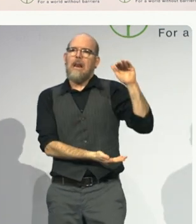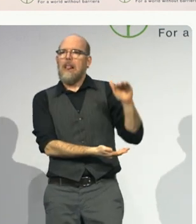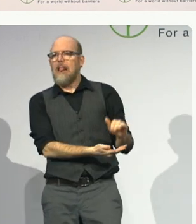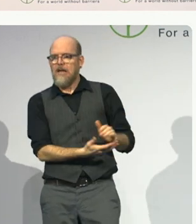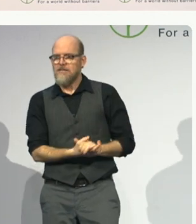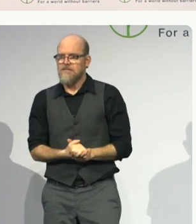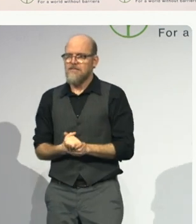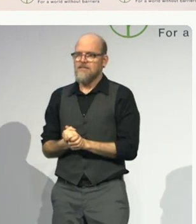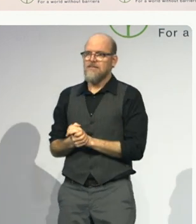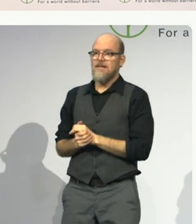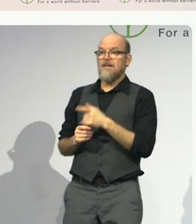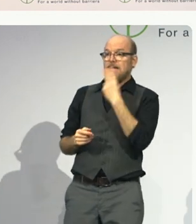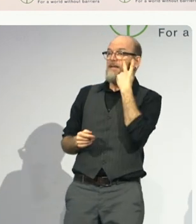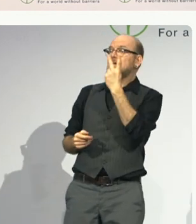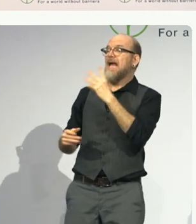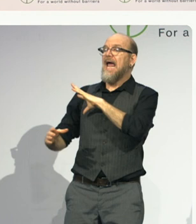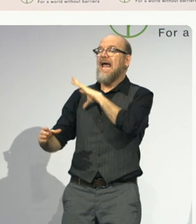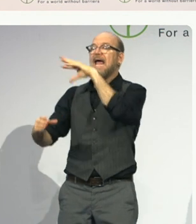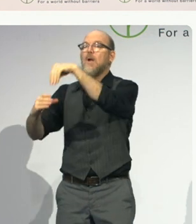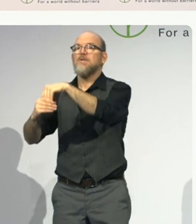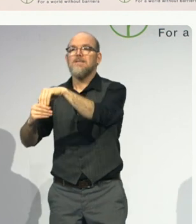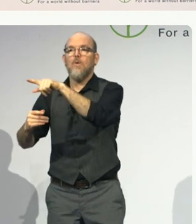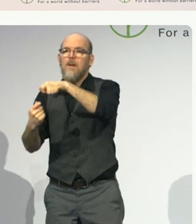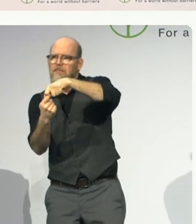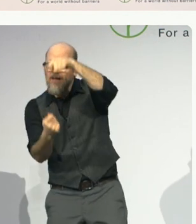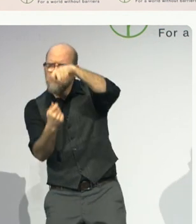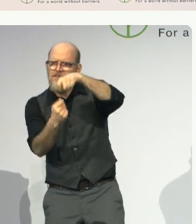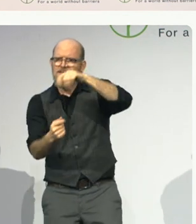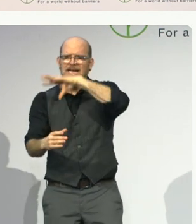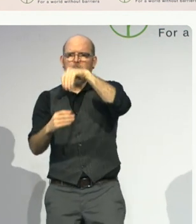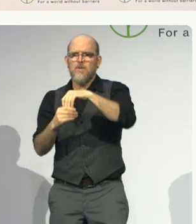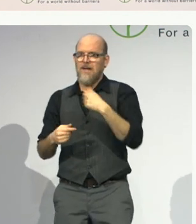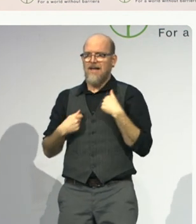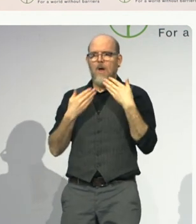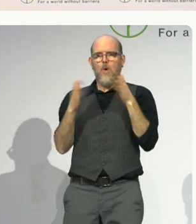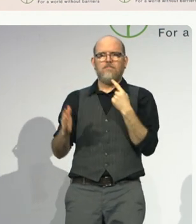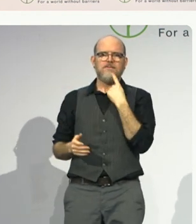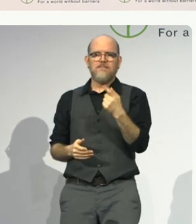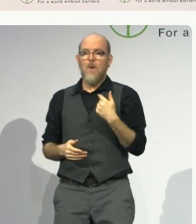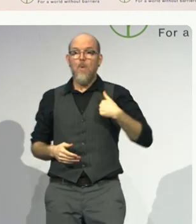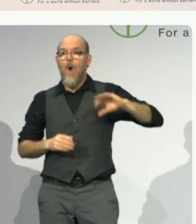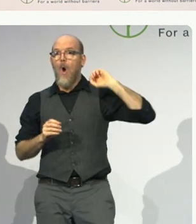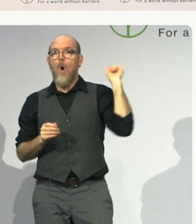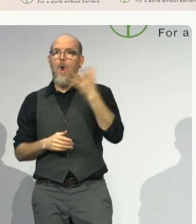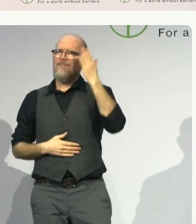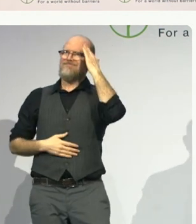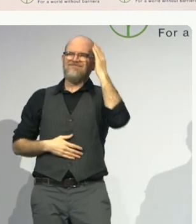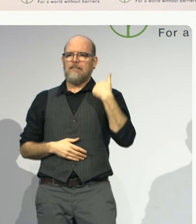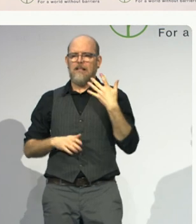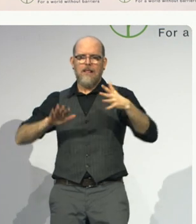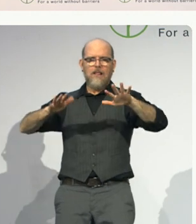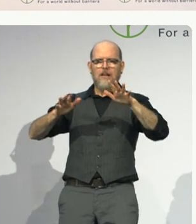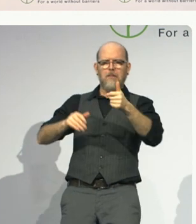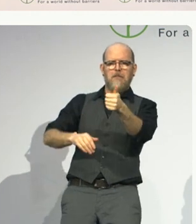And the first thing I have to say is we don't even know enough. We don't know enough. No one does about all countries.